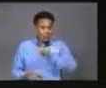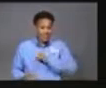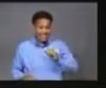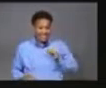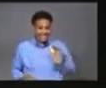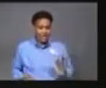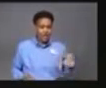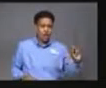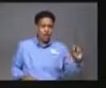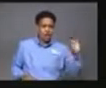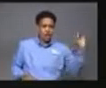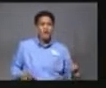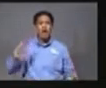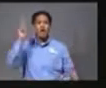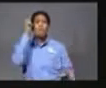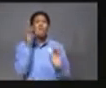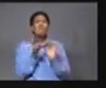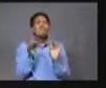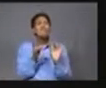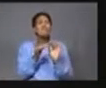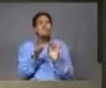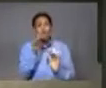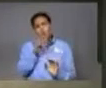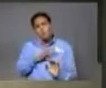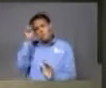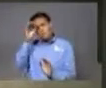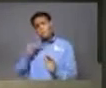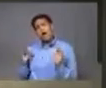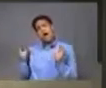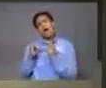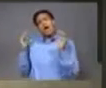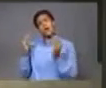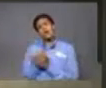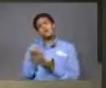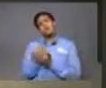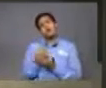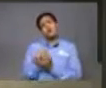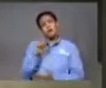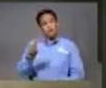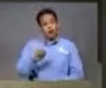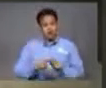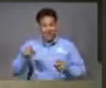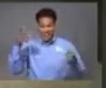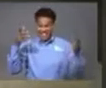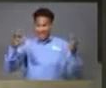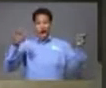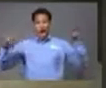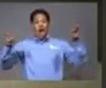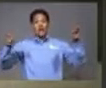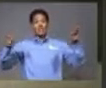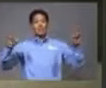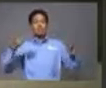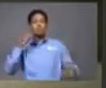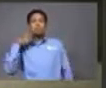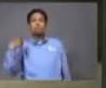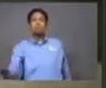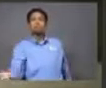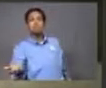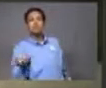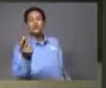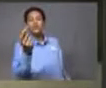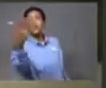women, that's 30%. Politicians talk a good game on gender equality, but here when it's completely within their control they don't deliver.